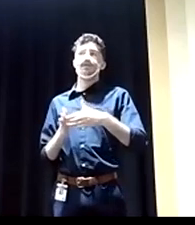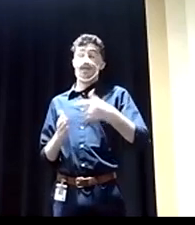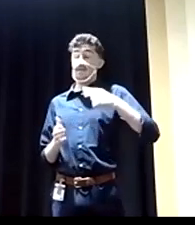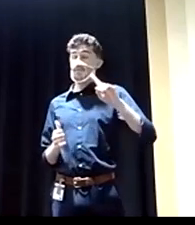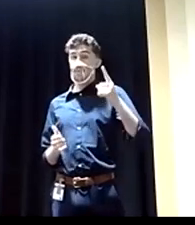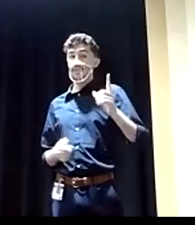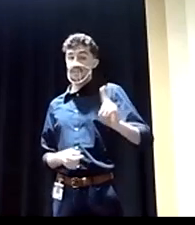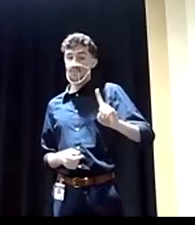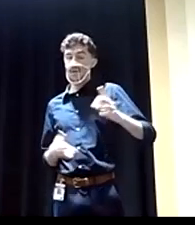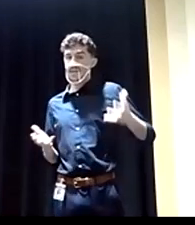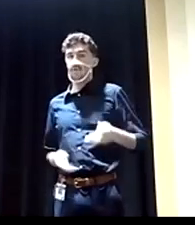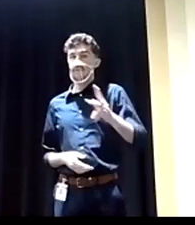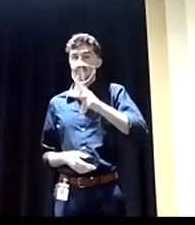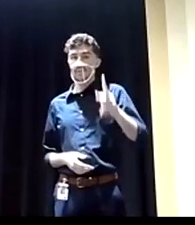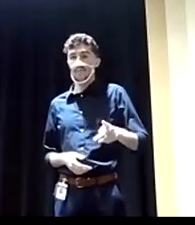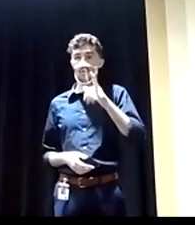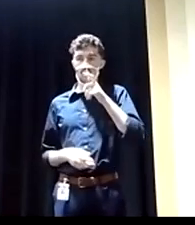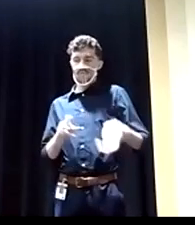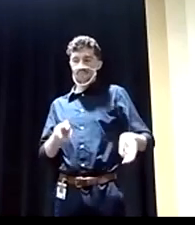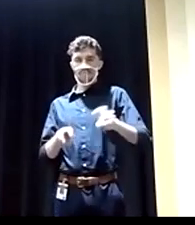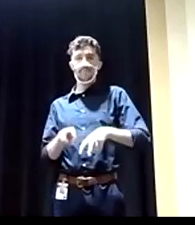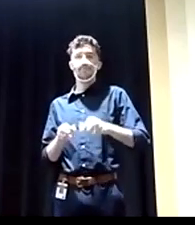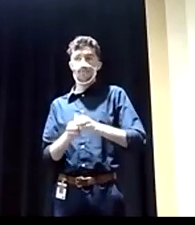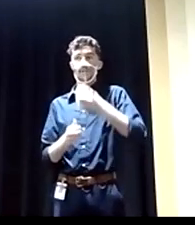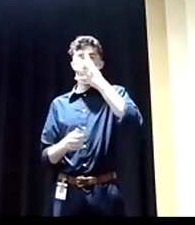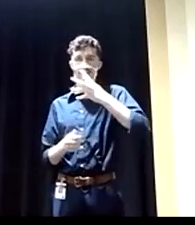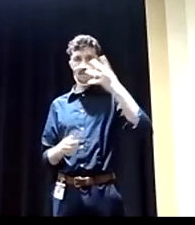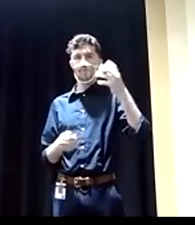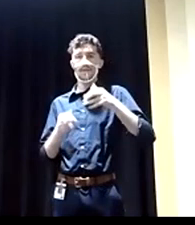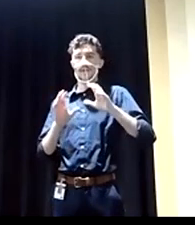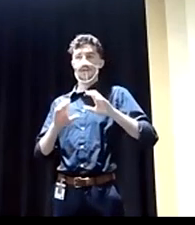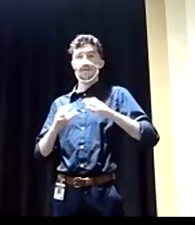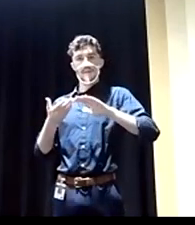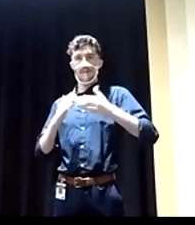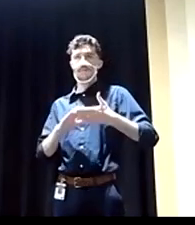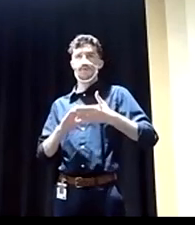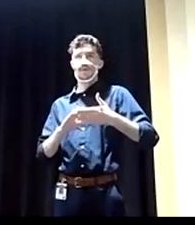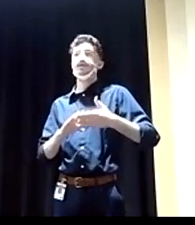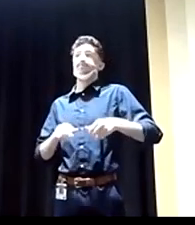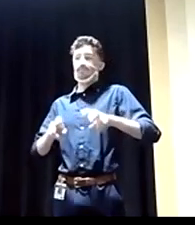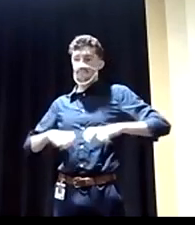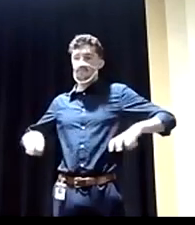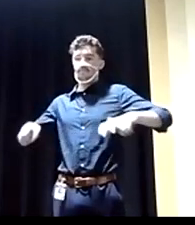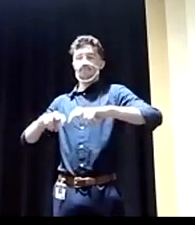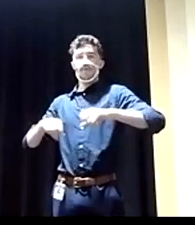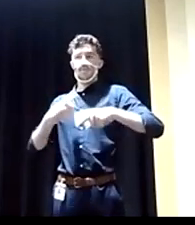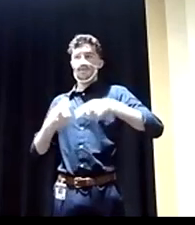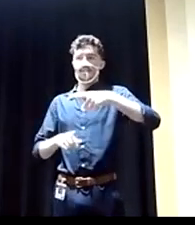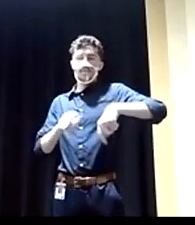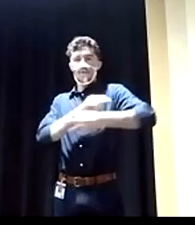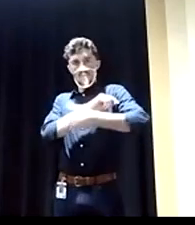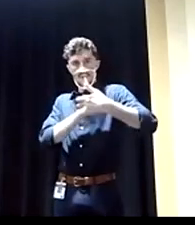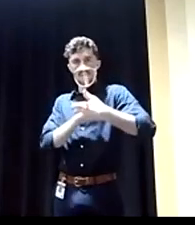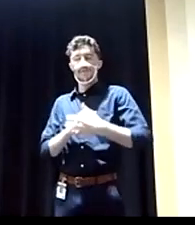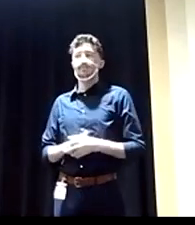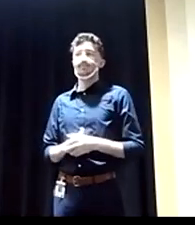here who sat with our immigrant communities when they were being robbed. It's really disgraceful. And so